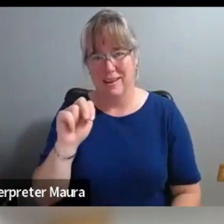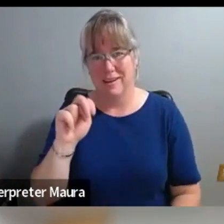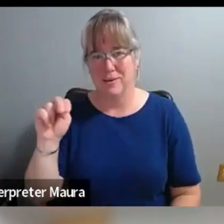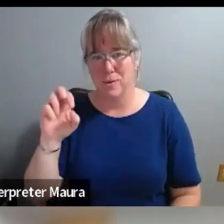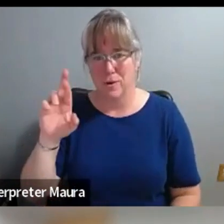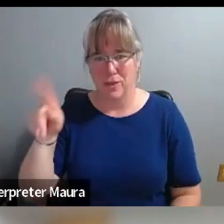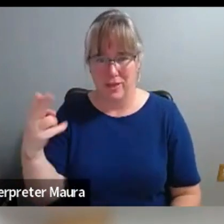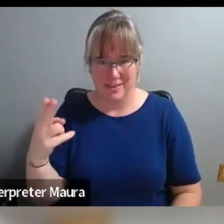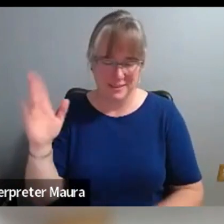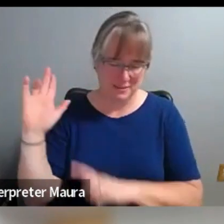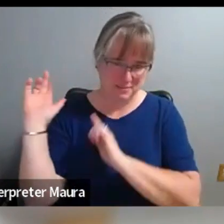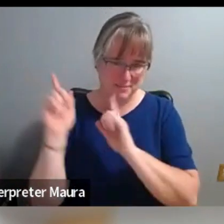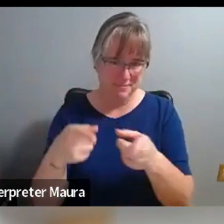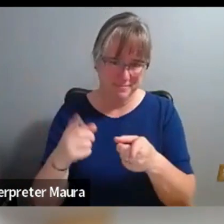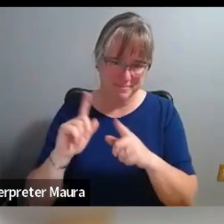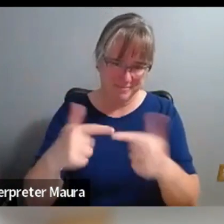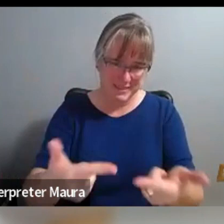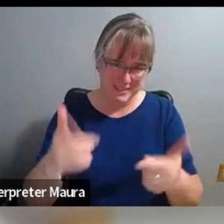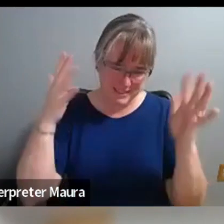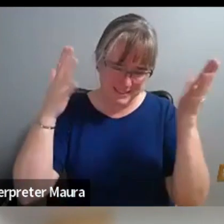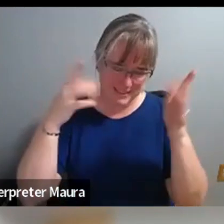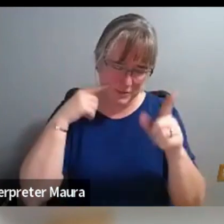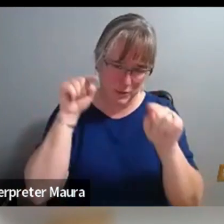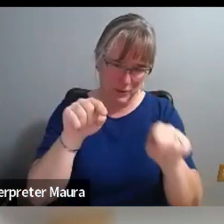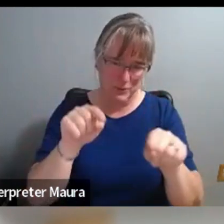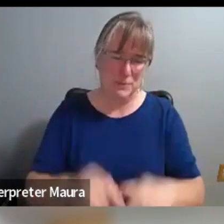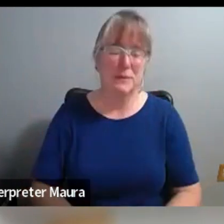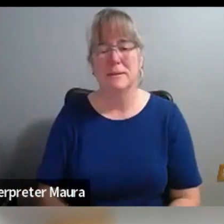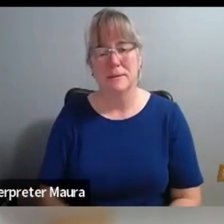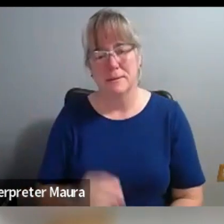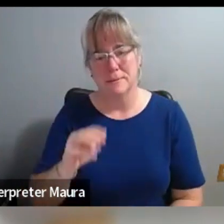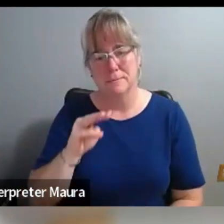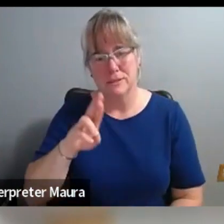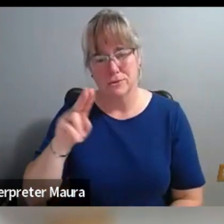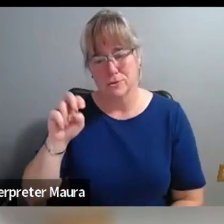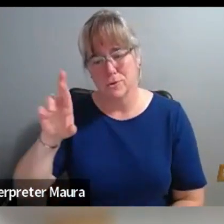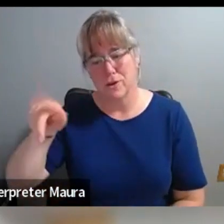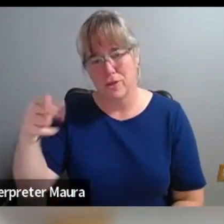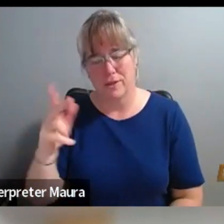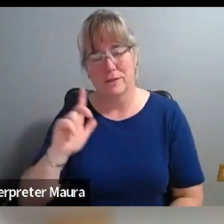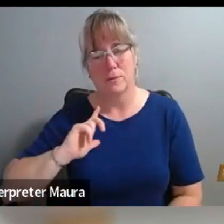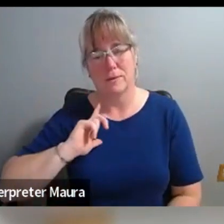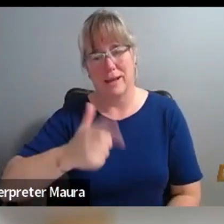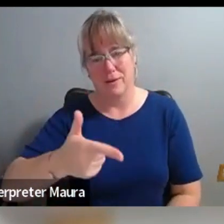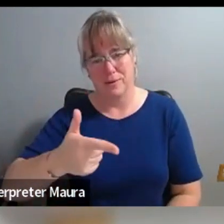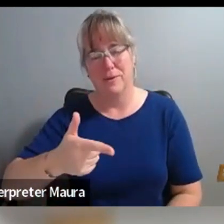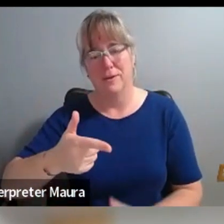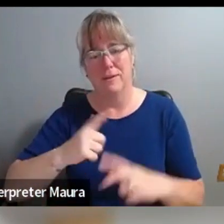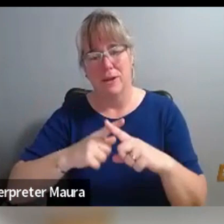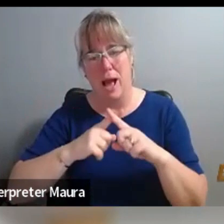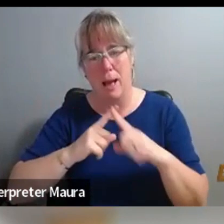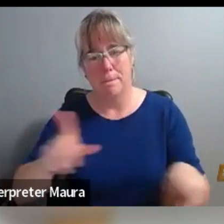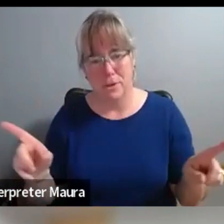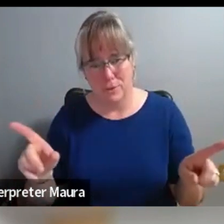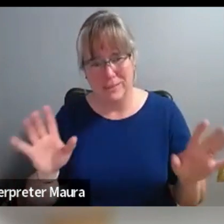So I'm going to big shout out to you, Mr. North. So now you have to go off of mute and